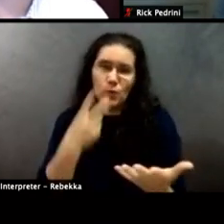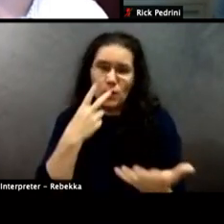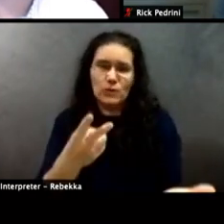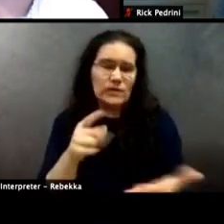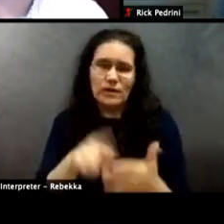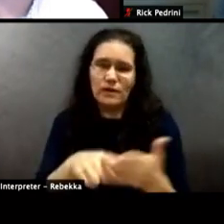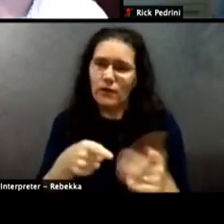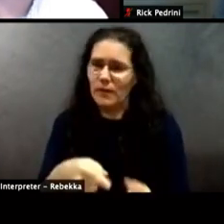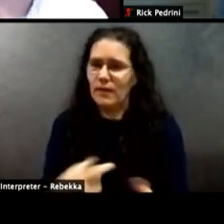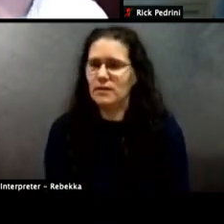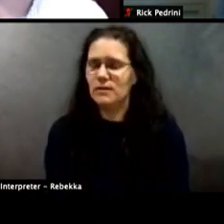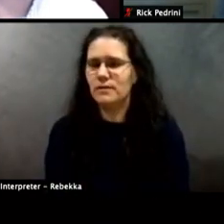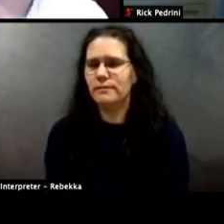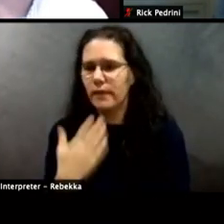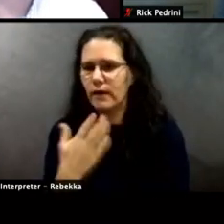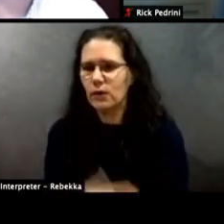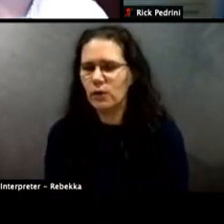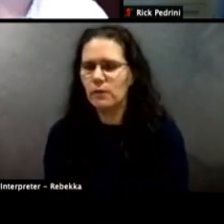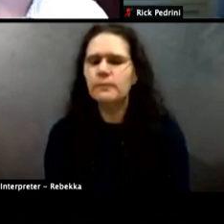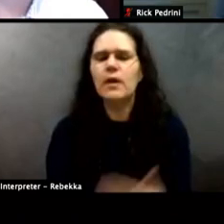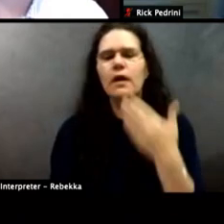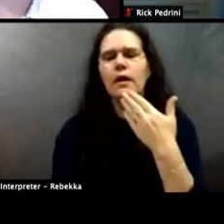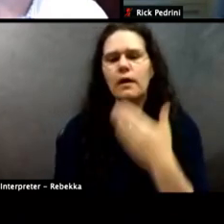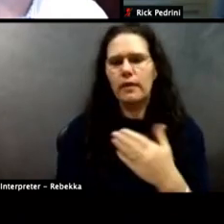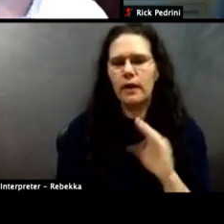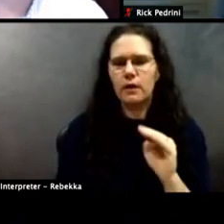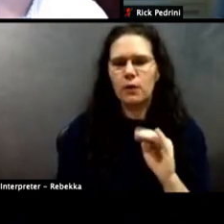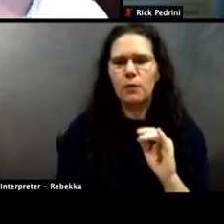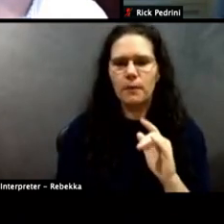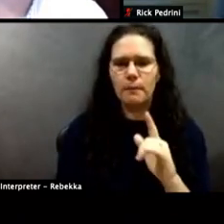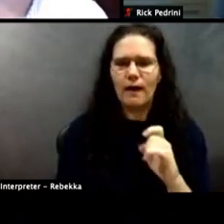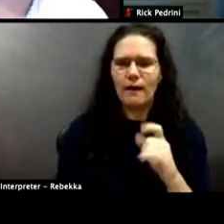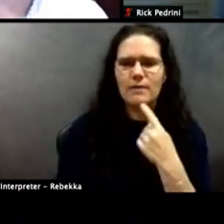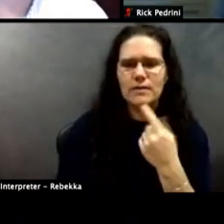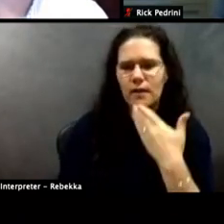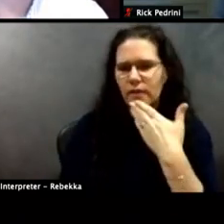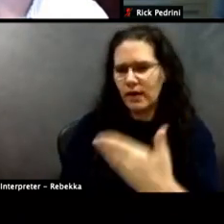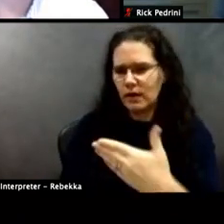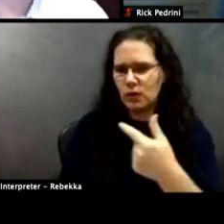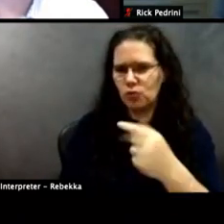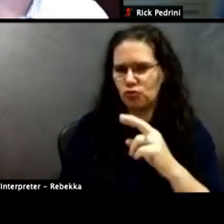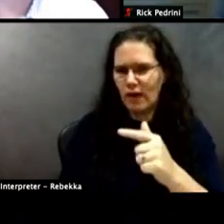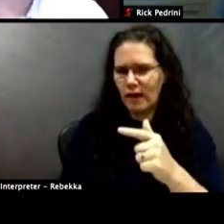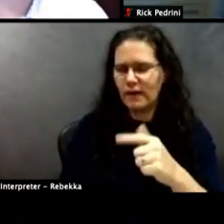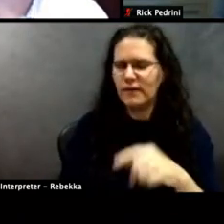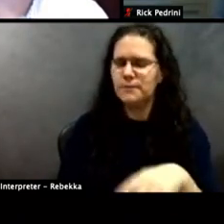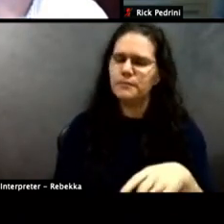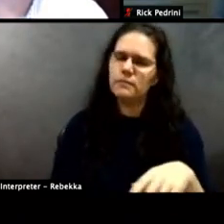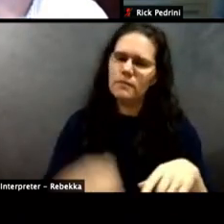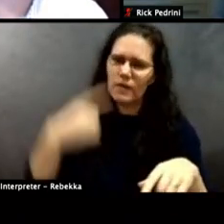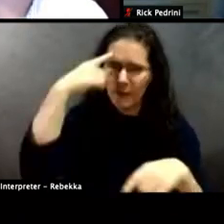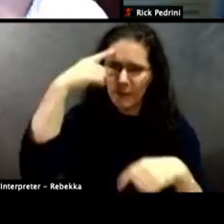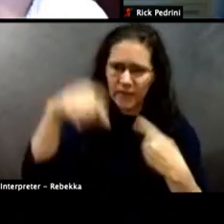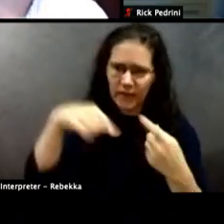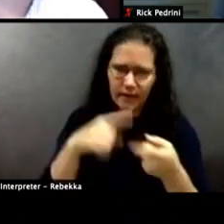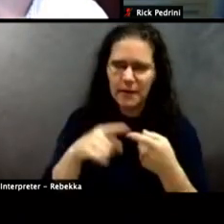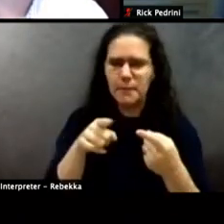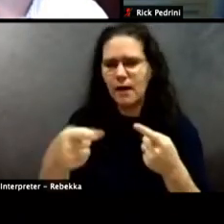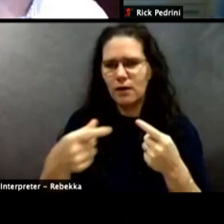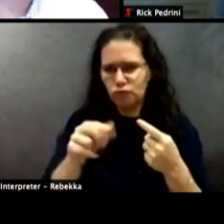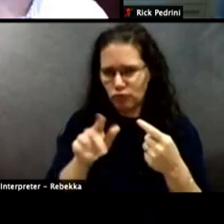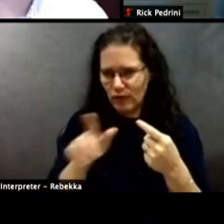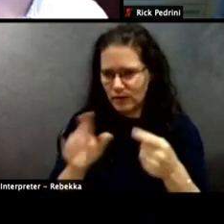this. Thank you, Greg. Thank you for that. I want to just stress something that is coming up as I think about Greg's comment and everyone else's